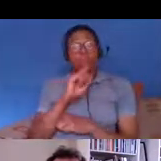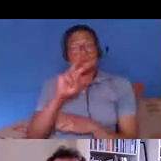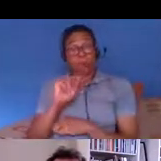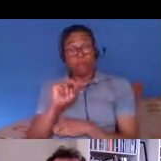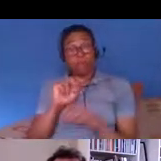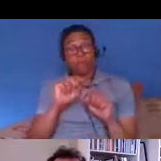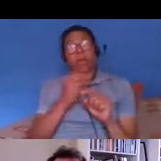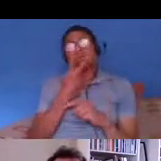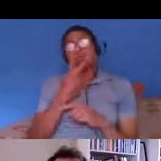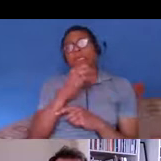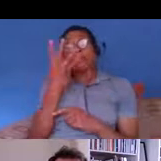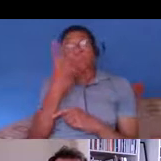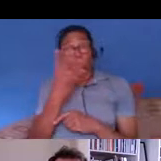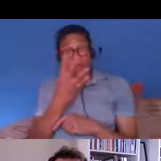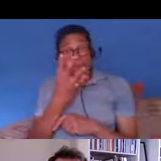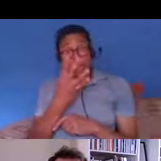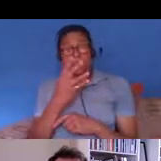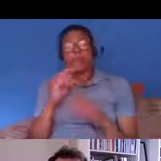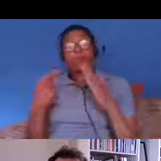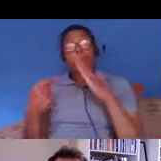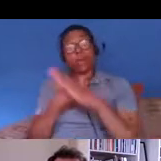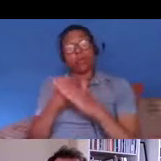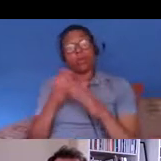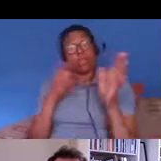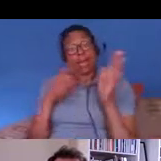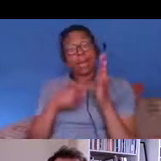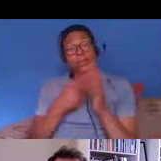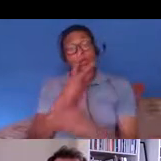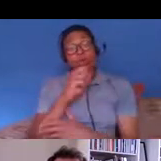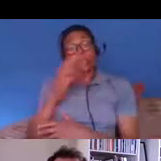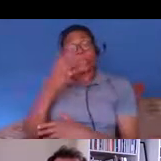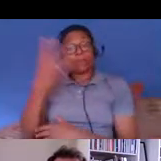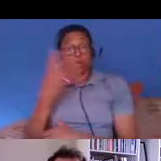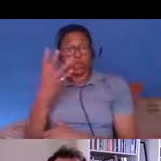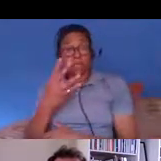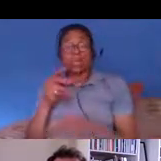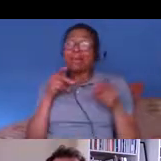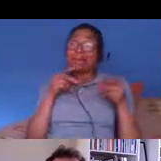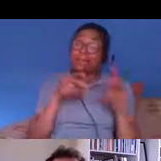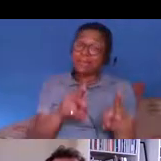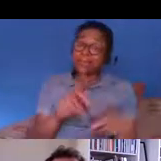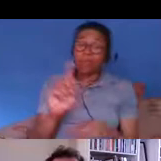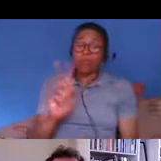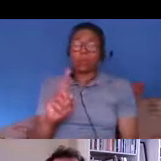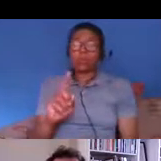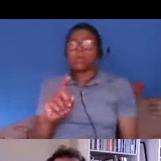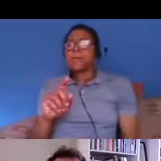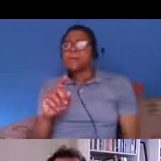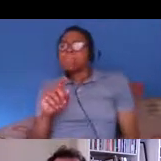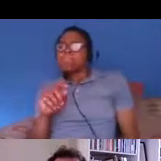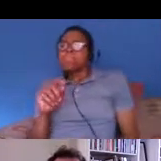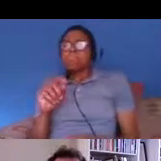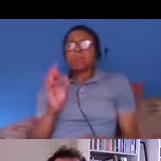onwards especially with the immigration act 2014 is this um system of quasi identity